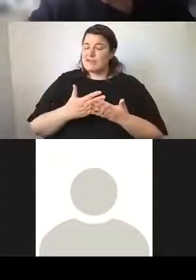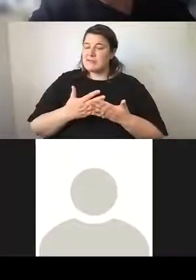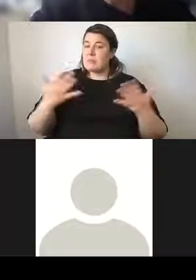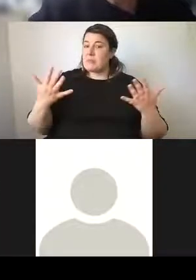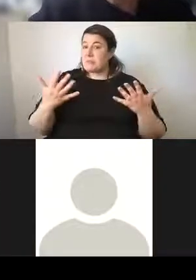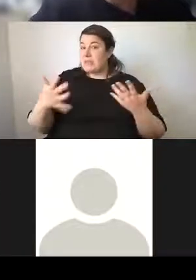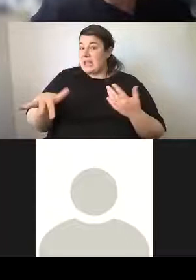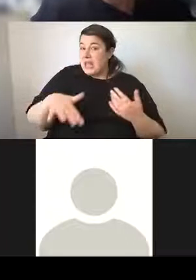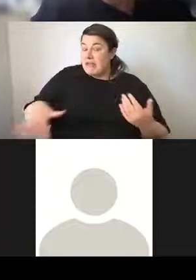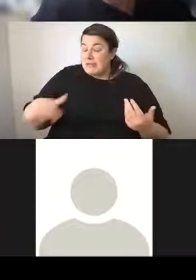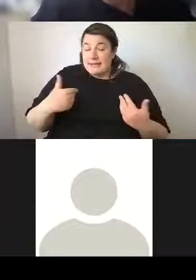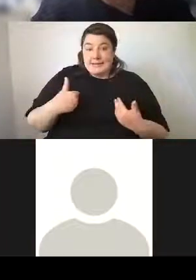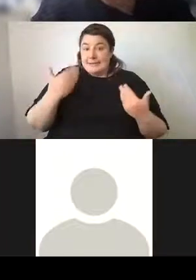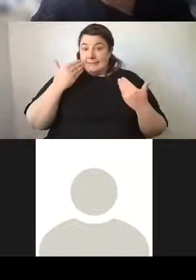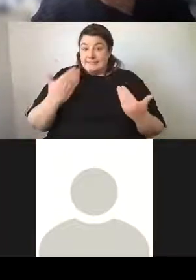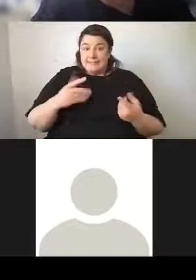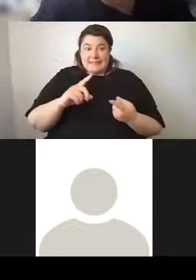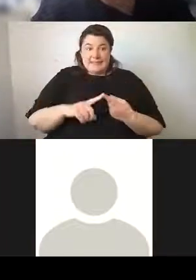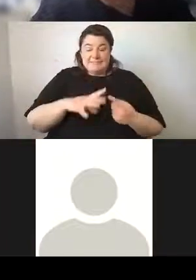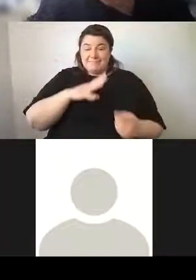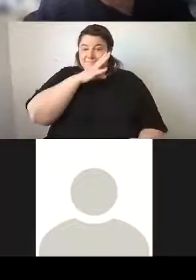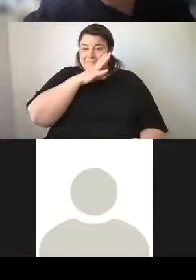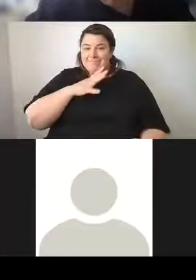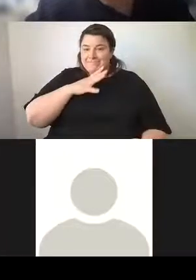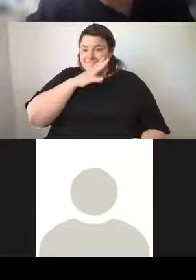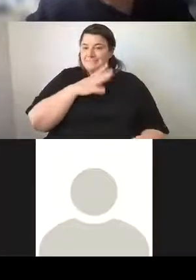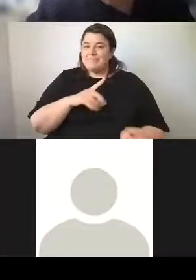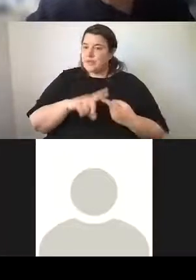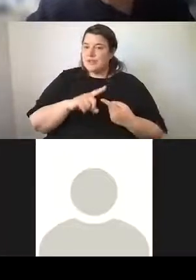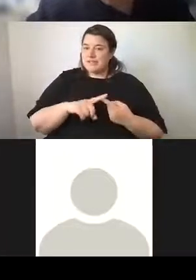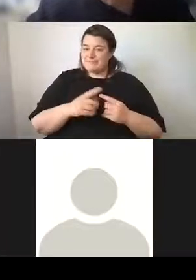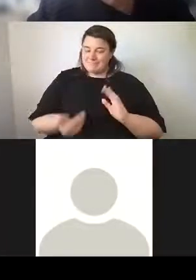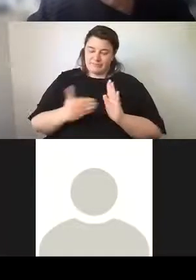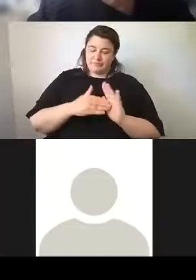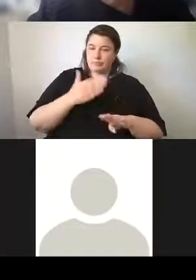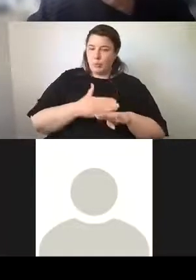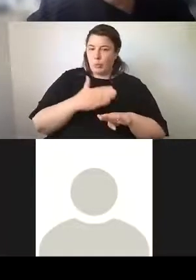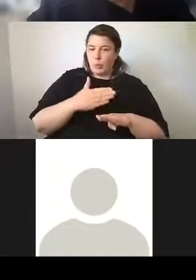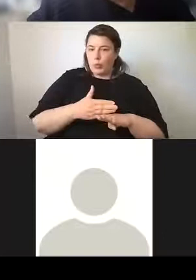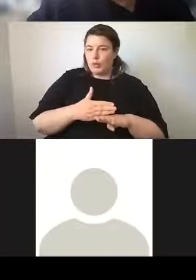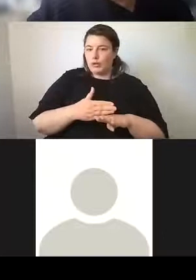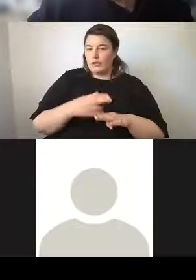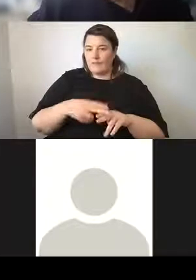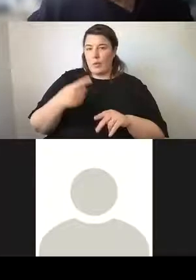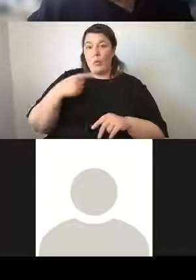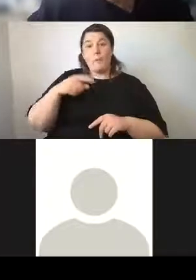And it still eludes, so it's another piece of work to keep the historians busy.